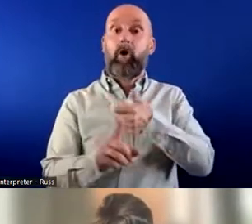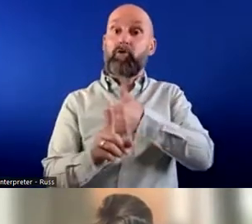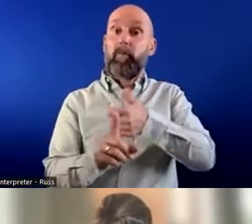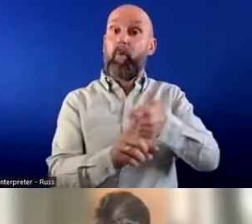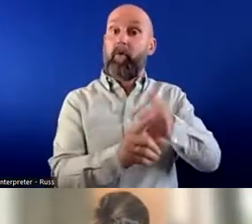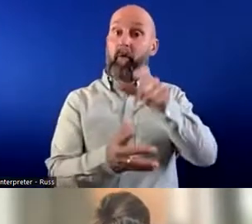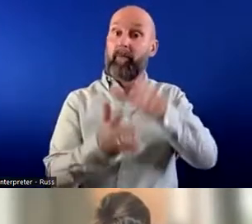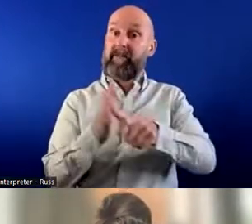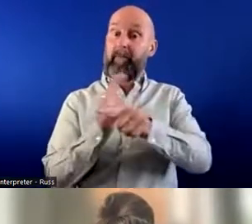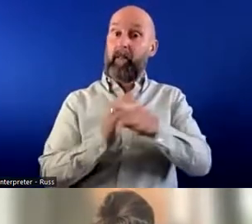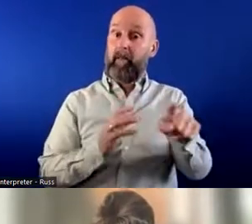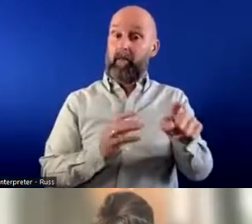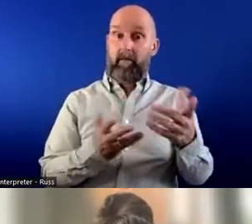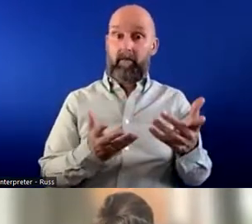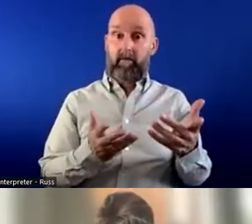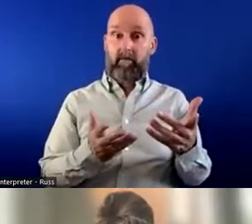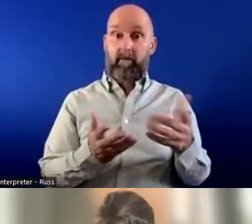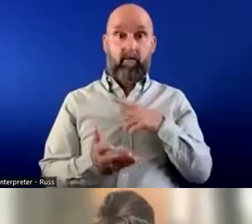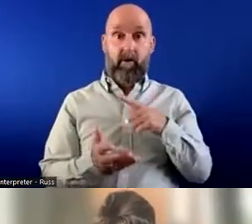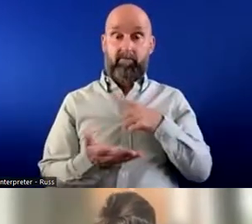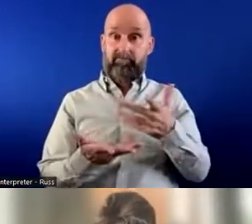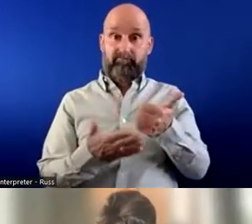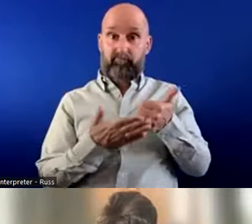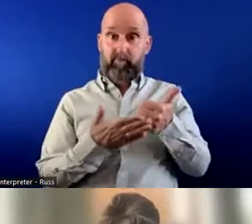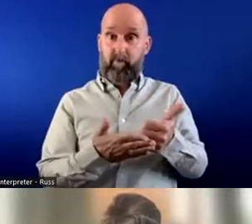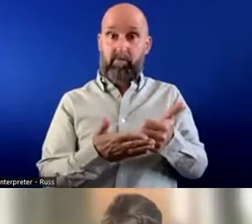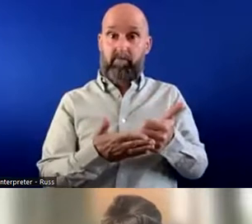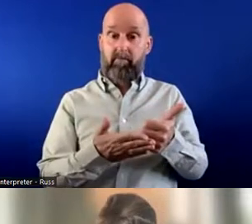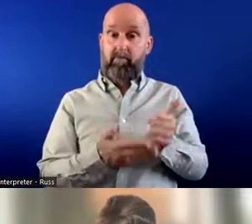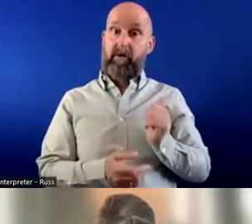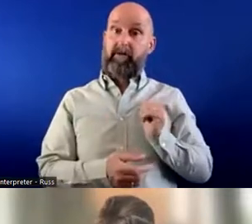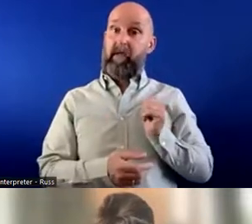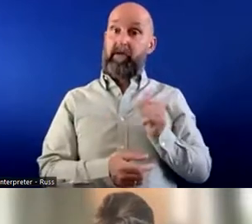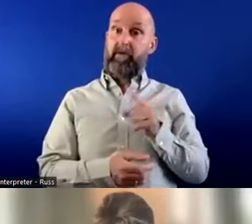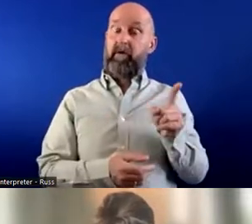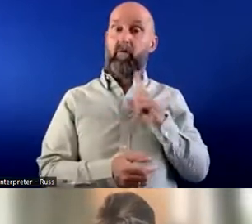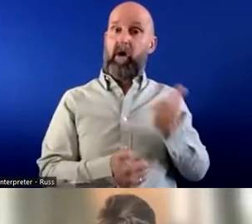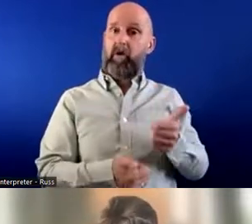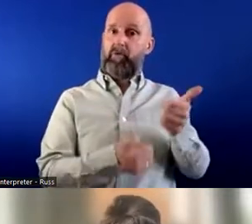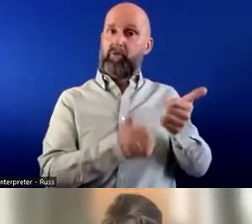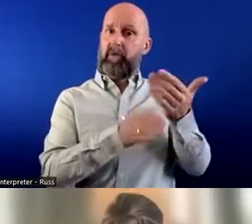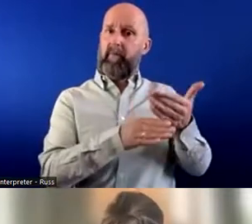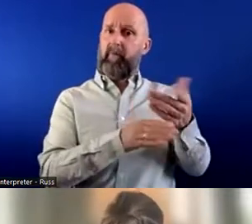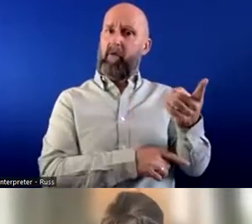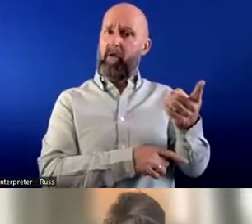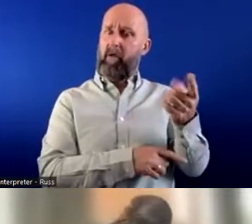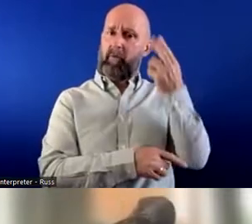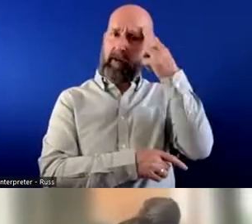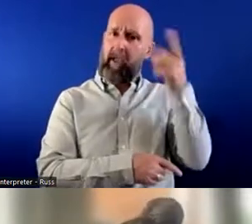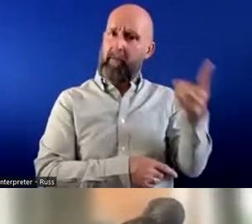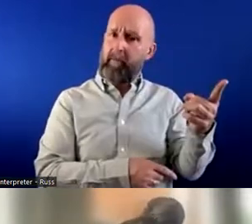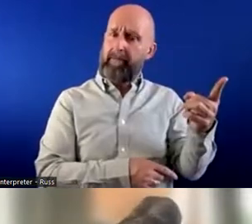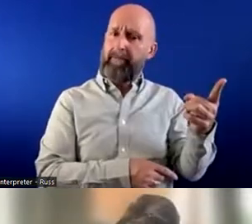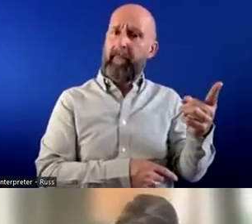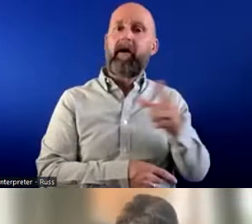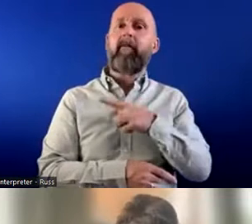disabled person is no different than the support that you would be expected to do as a good employer. But I think what tends to happen when